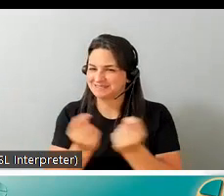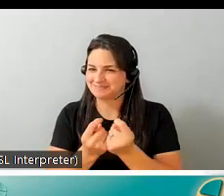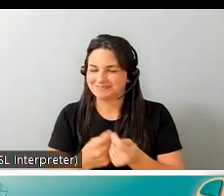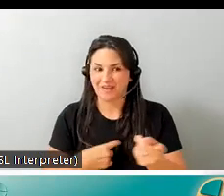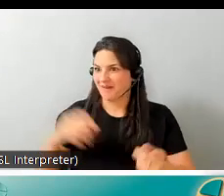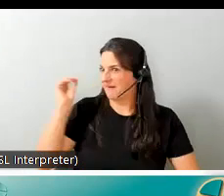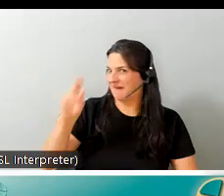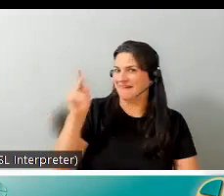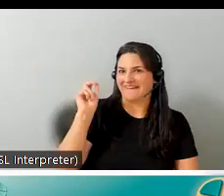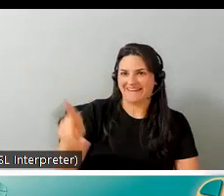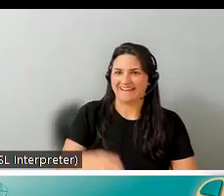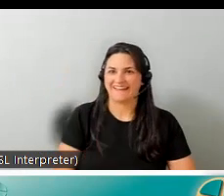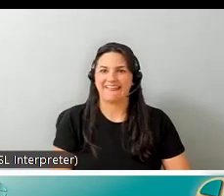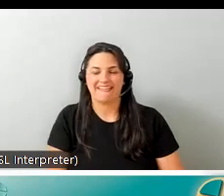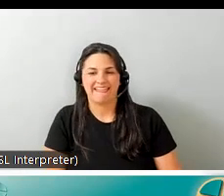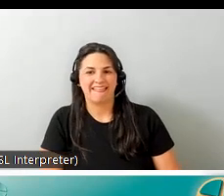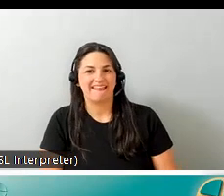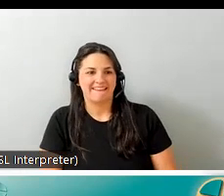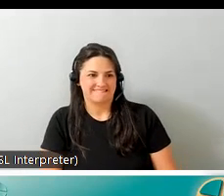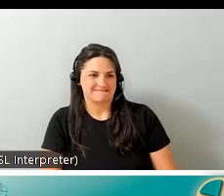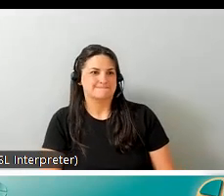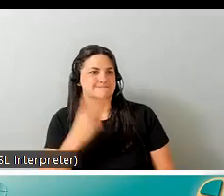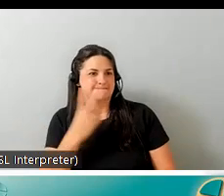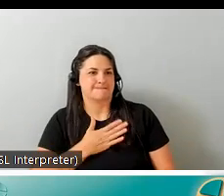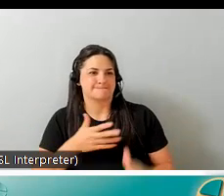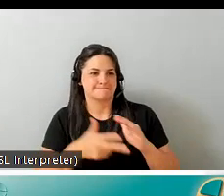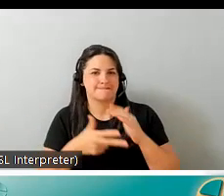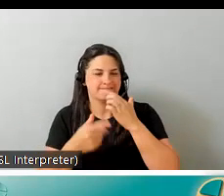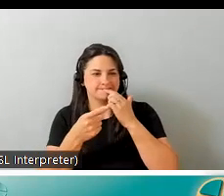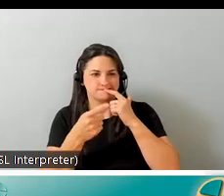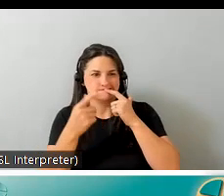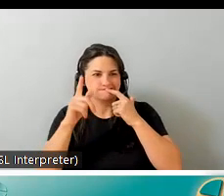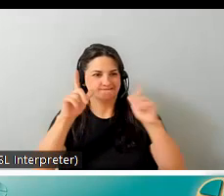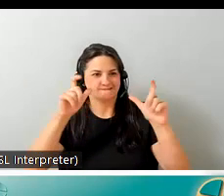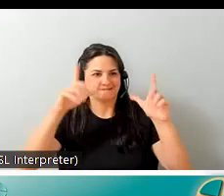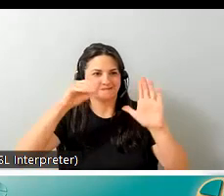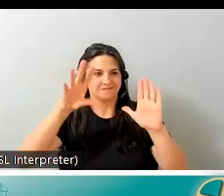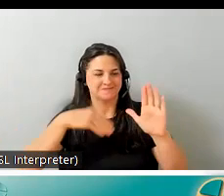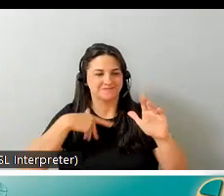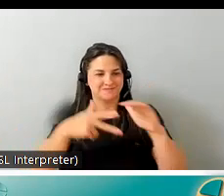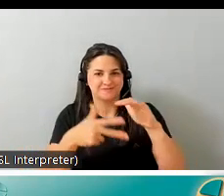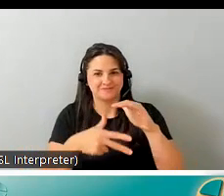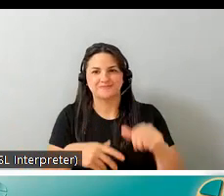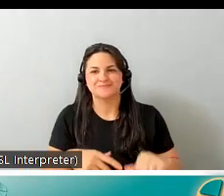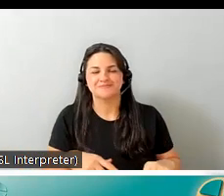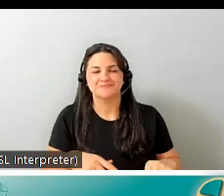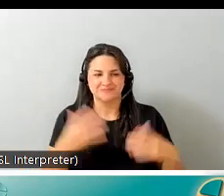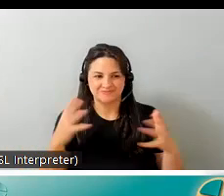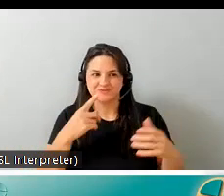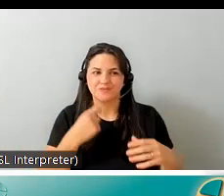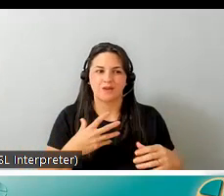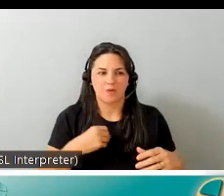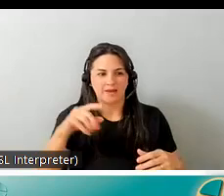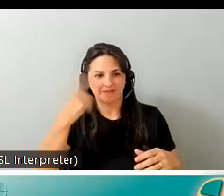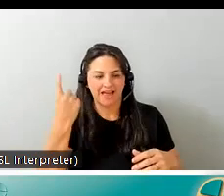yeah that's in my garage you can see yeah that's that picture is taken in my garage it's a little earlier so we we did the red white and